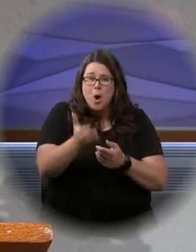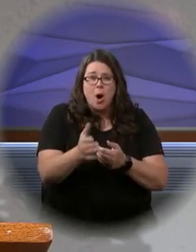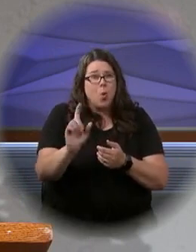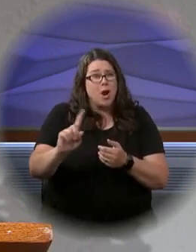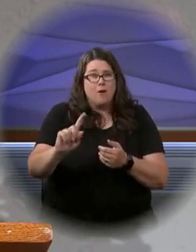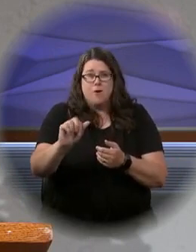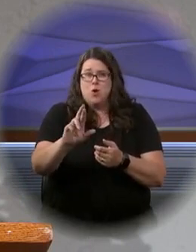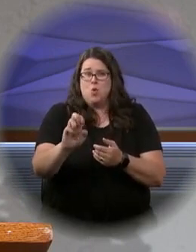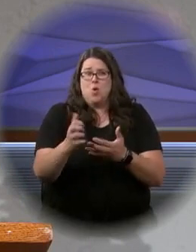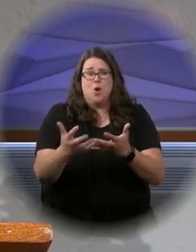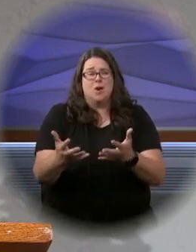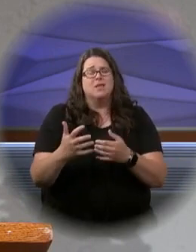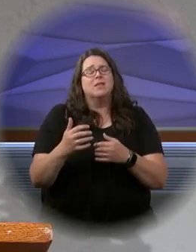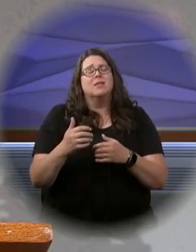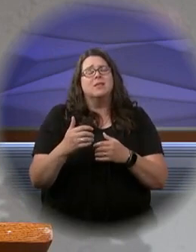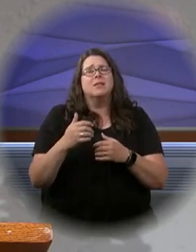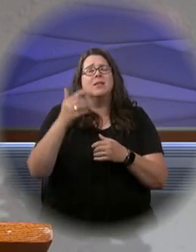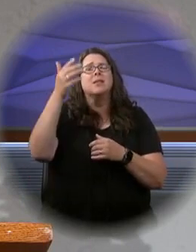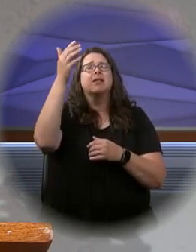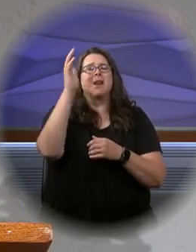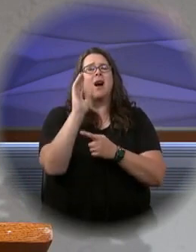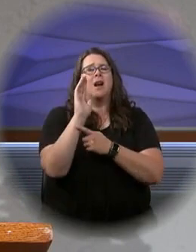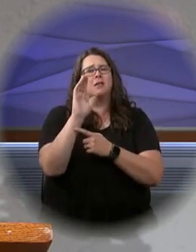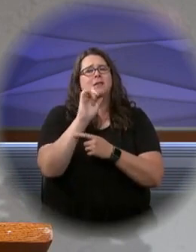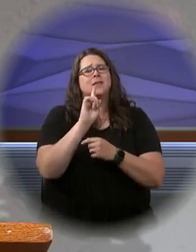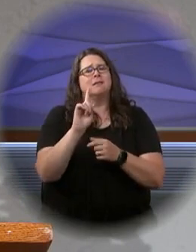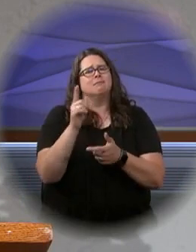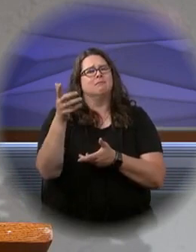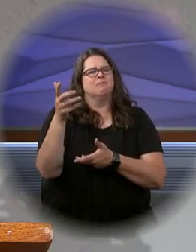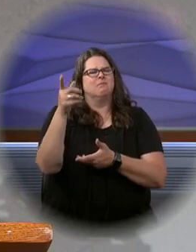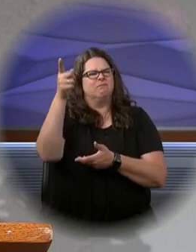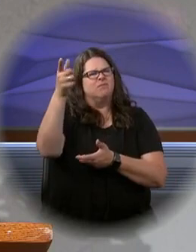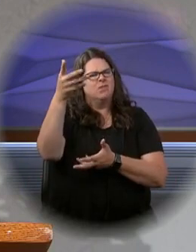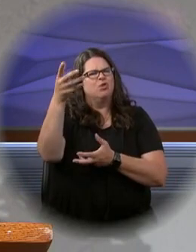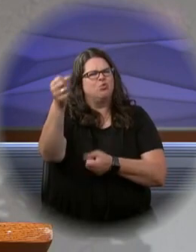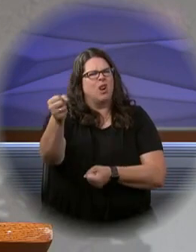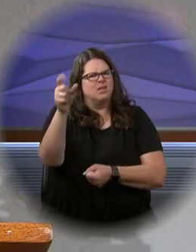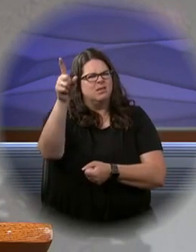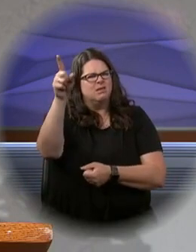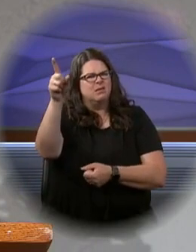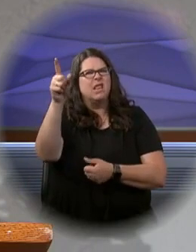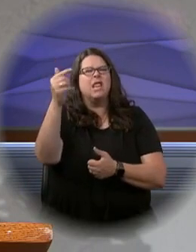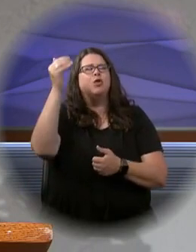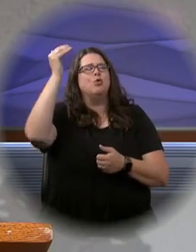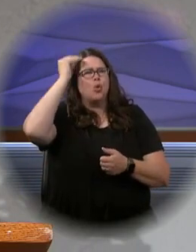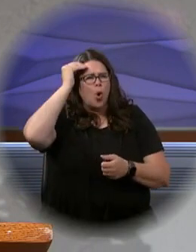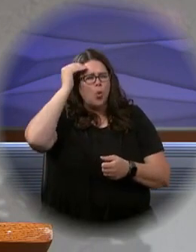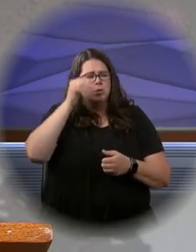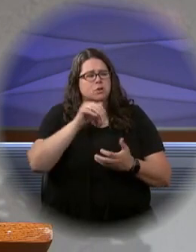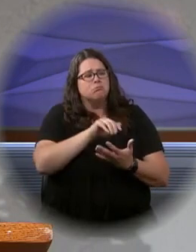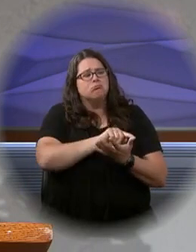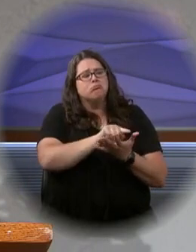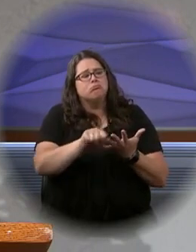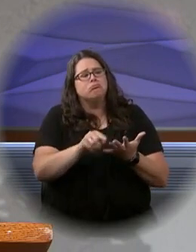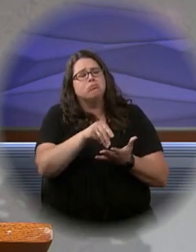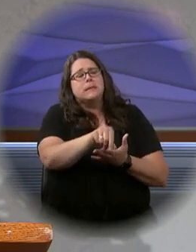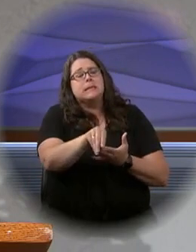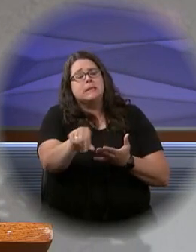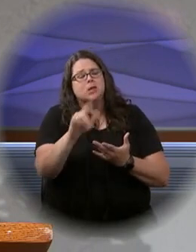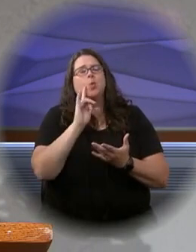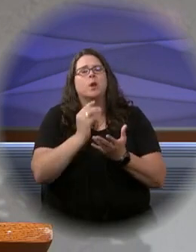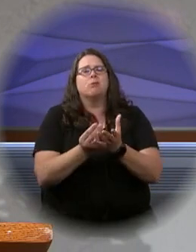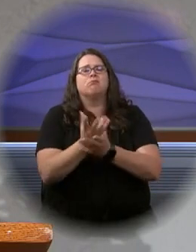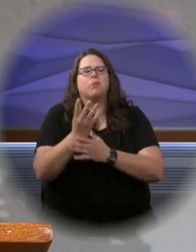be. And sense that God has a real sense and trust that there will be a fruitfulness of God's word